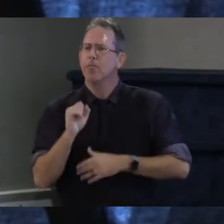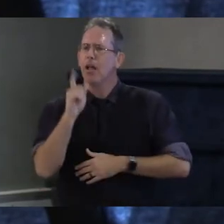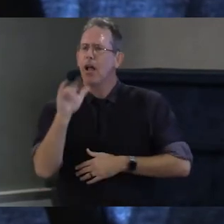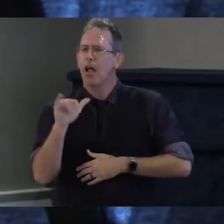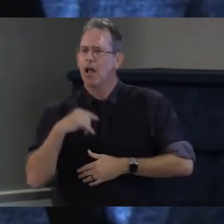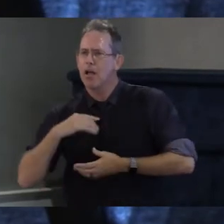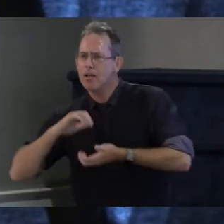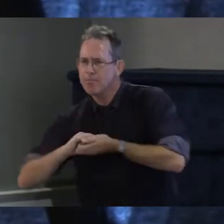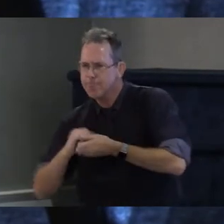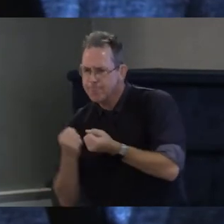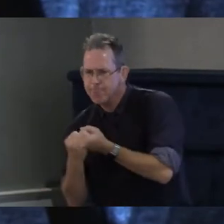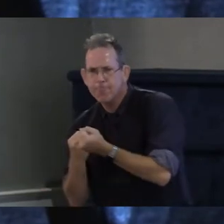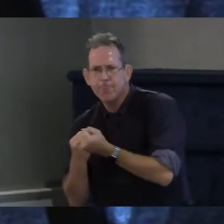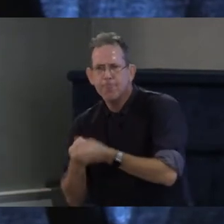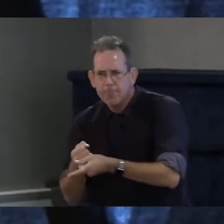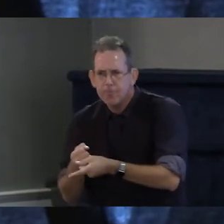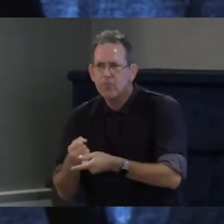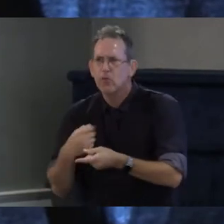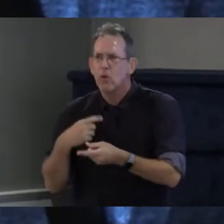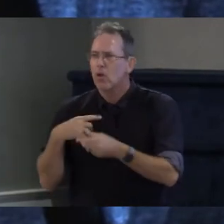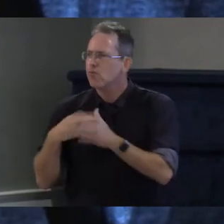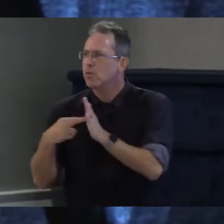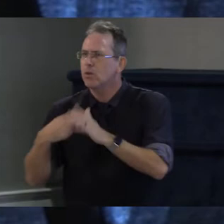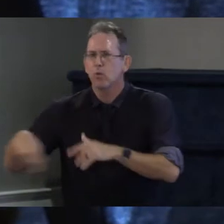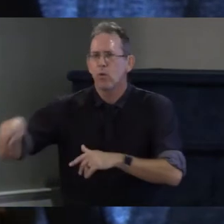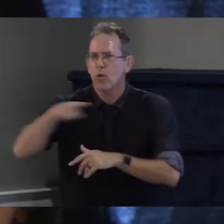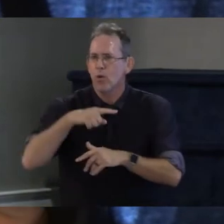represent all of you in Congress so thank you